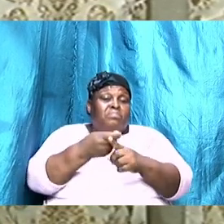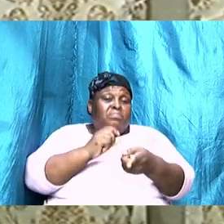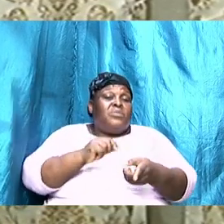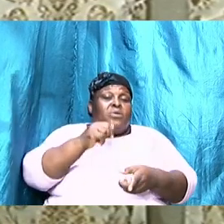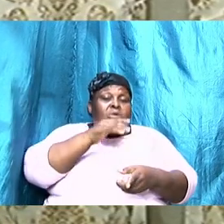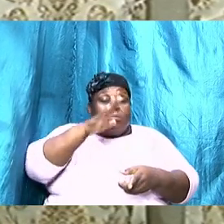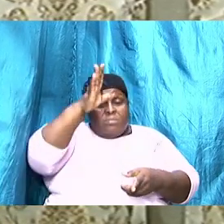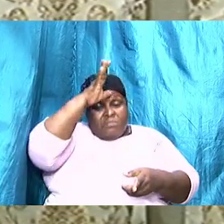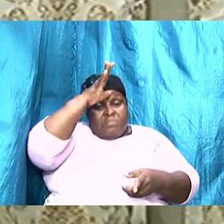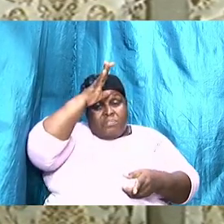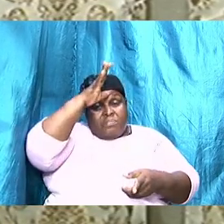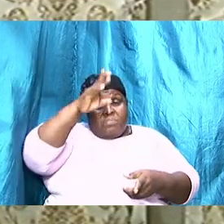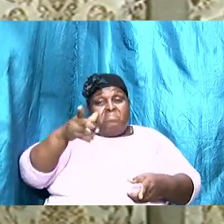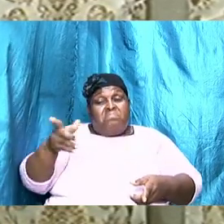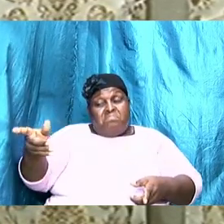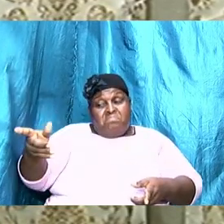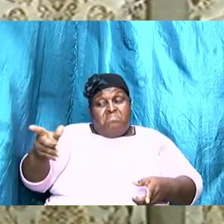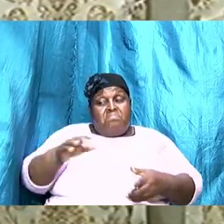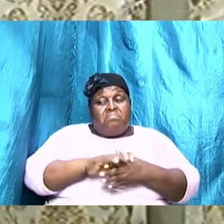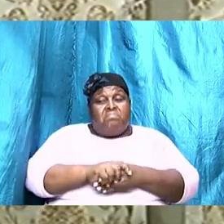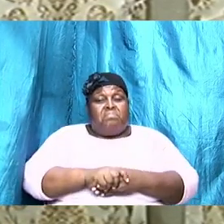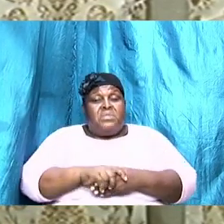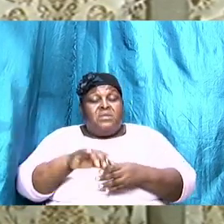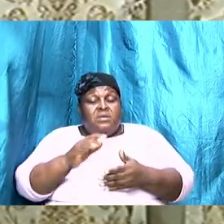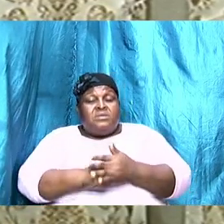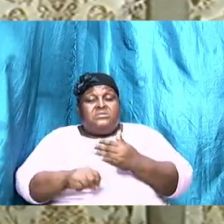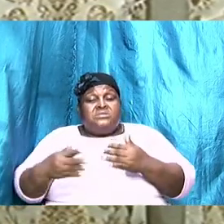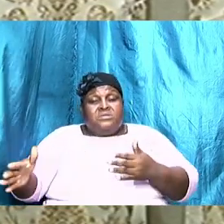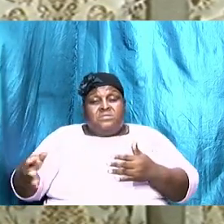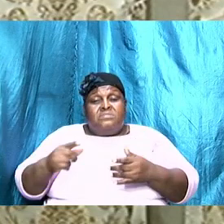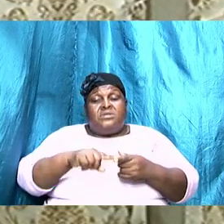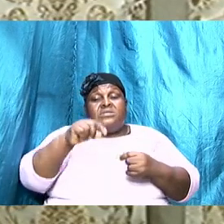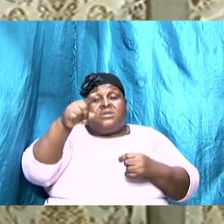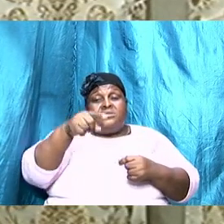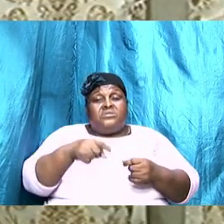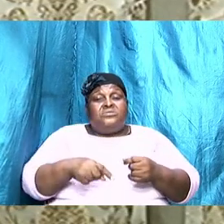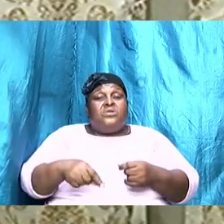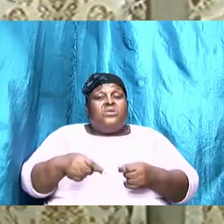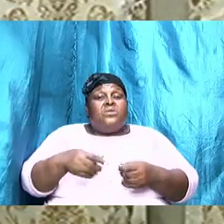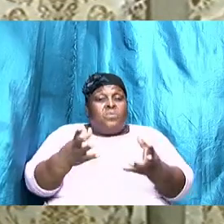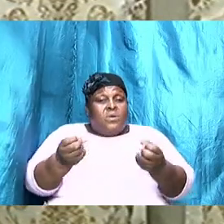is there that she wants to receive from her husband